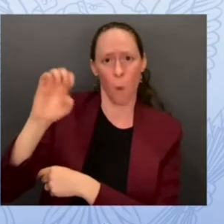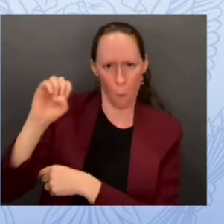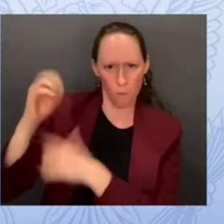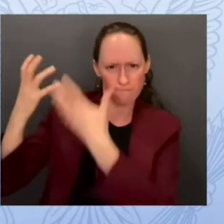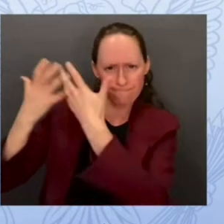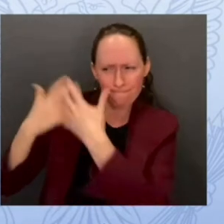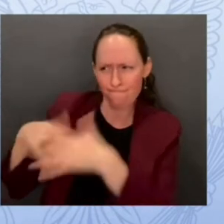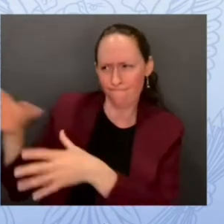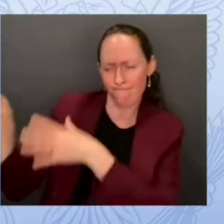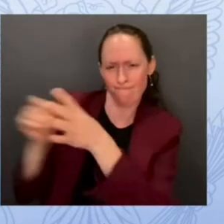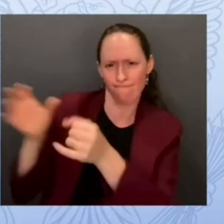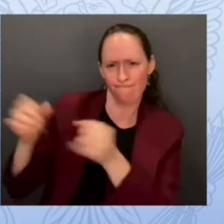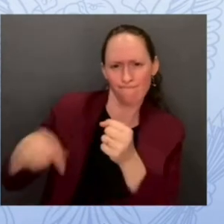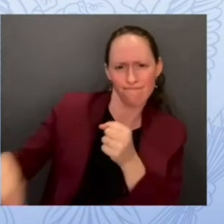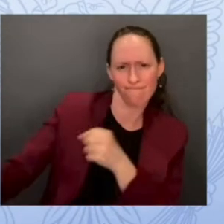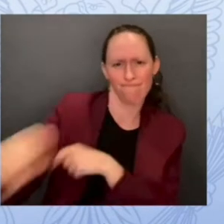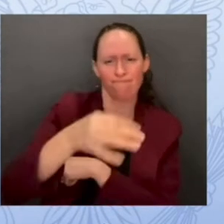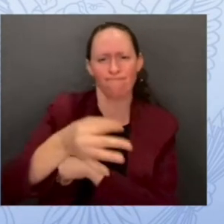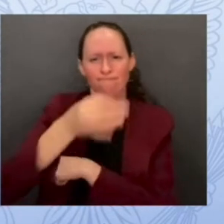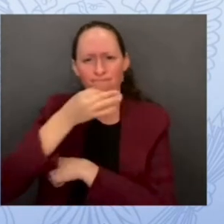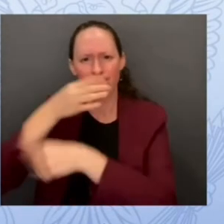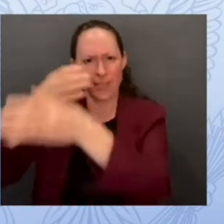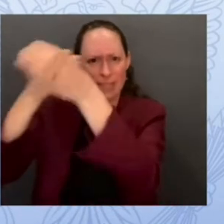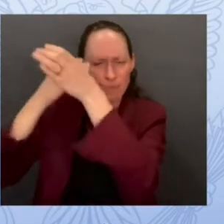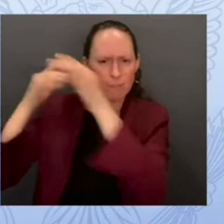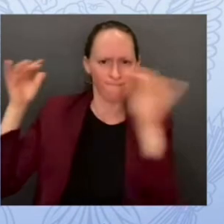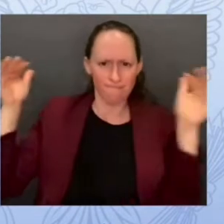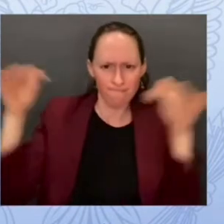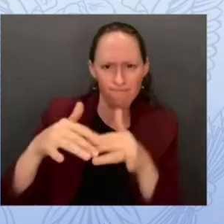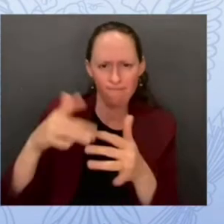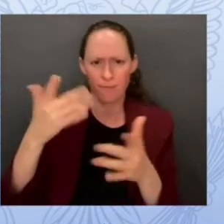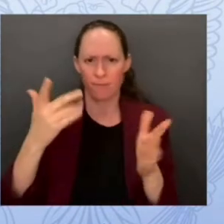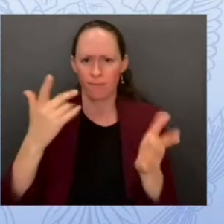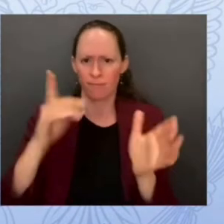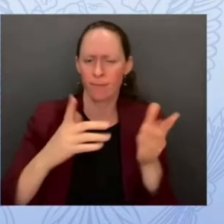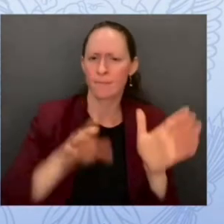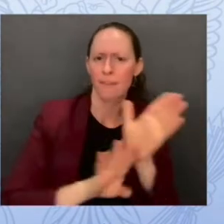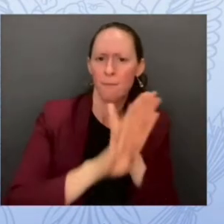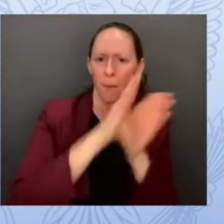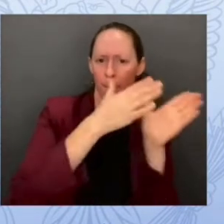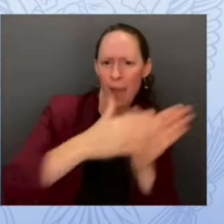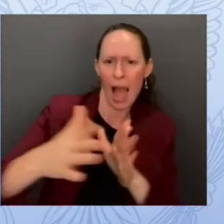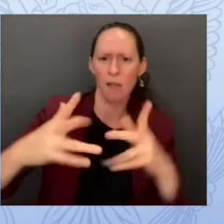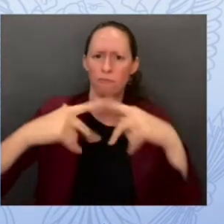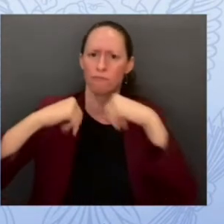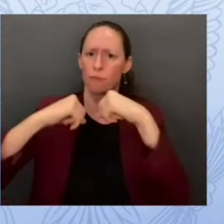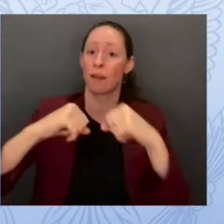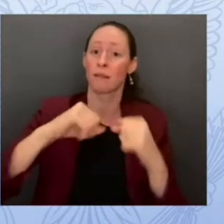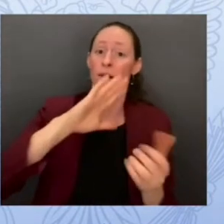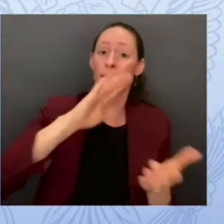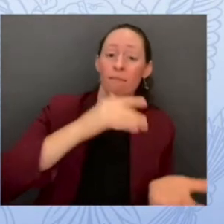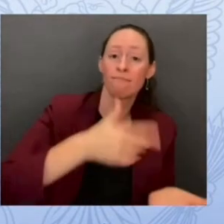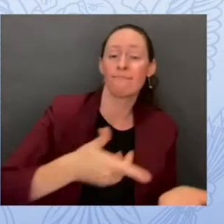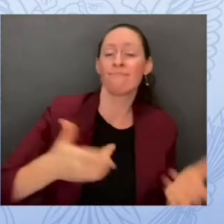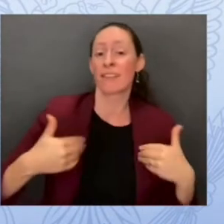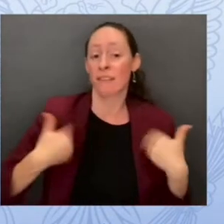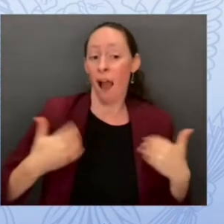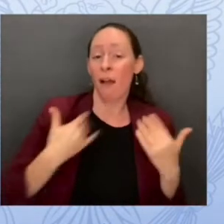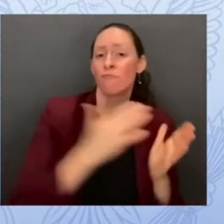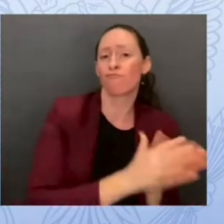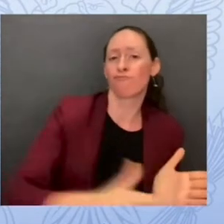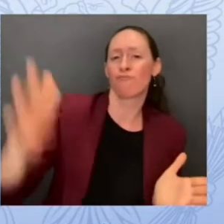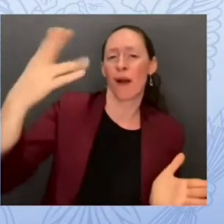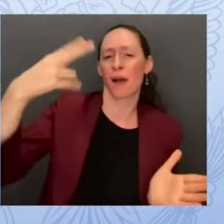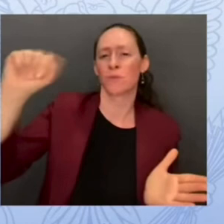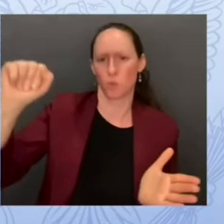security for our elementary middle and high schools so today not only do we have with us